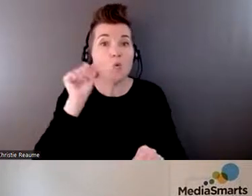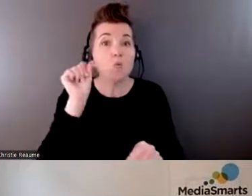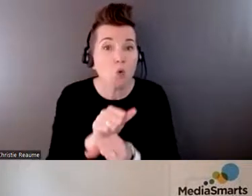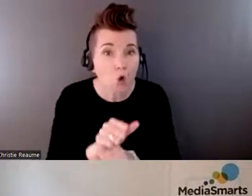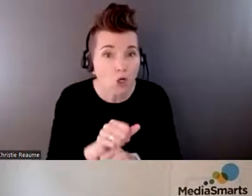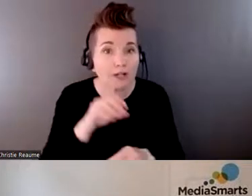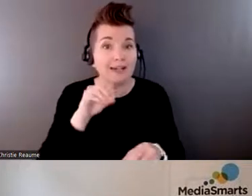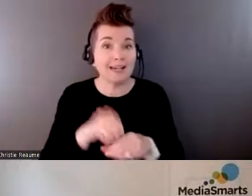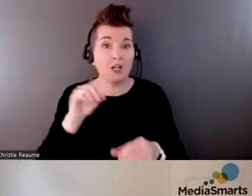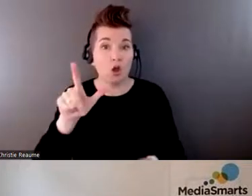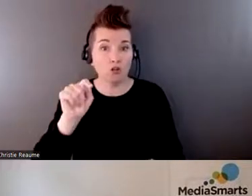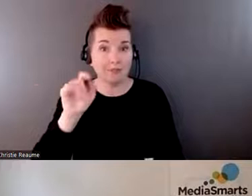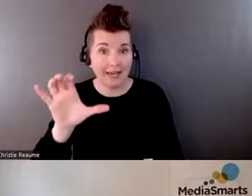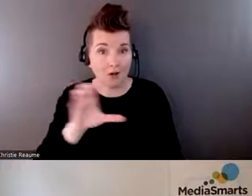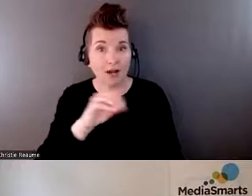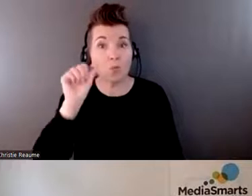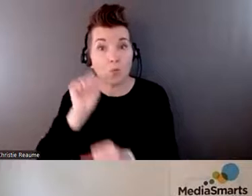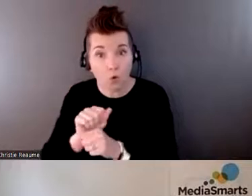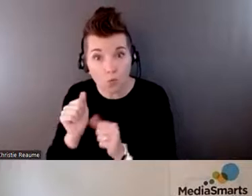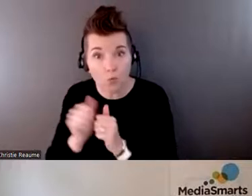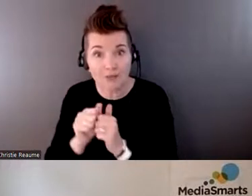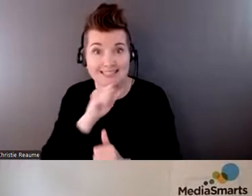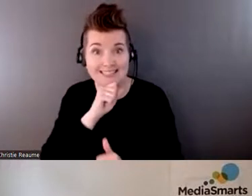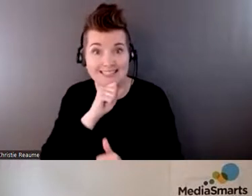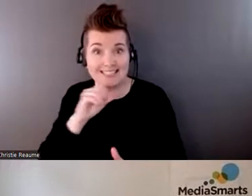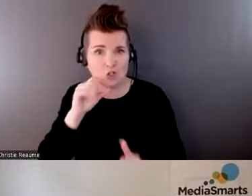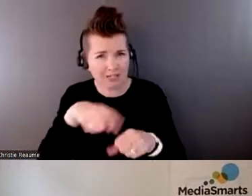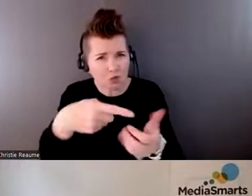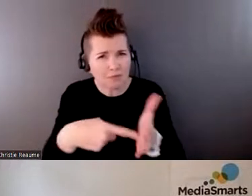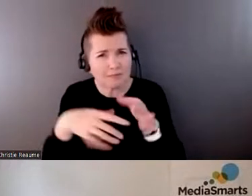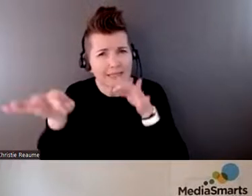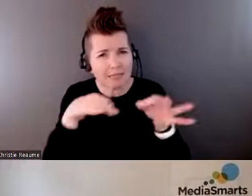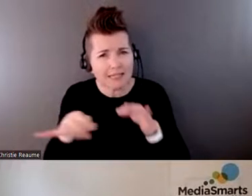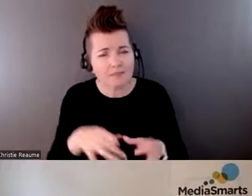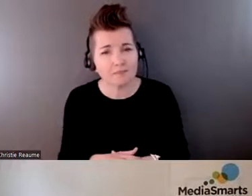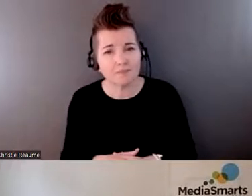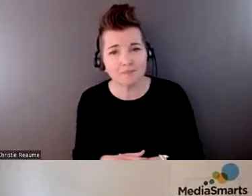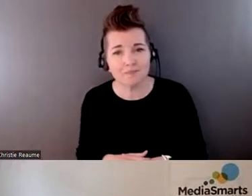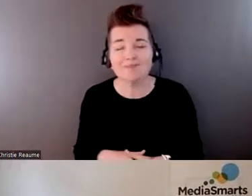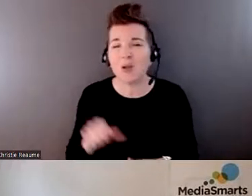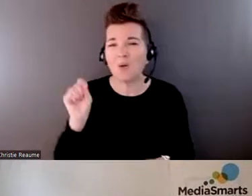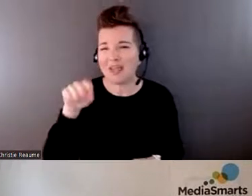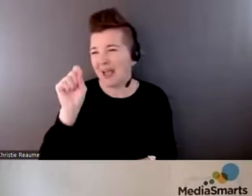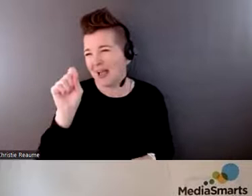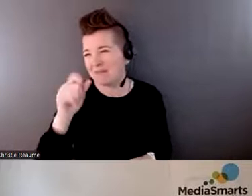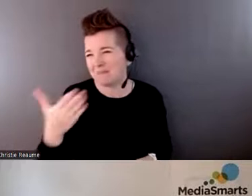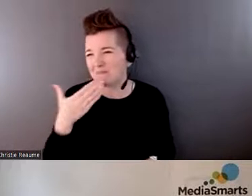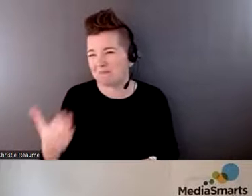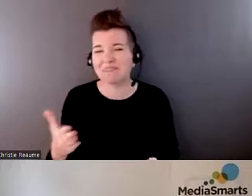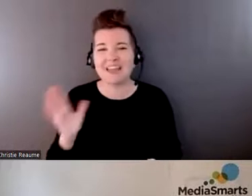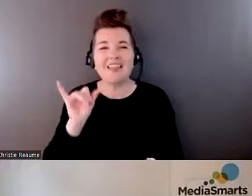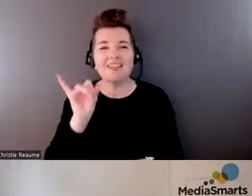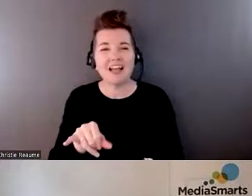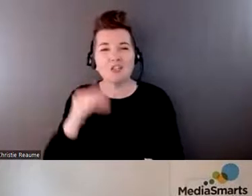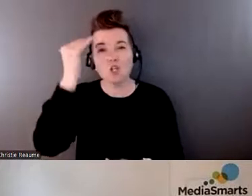to older adults. Can you tell us more about this? I think that's fascinating. Yeah, it was part of our Care Knowledge Connect series,